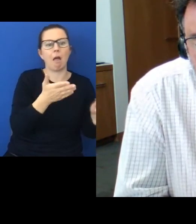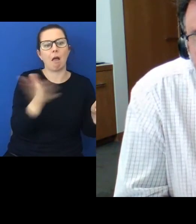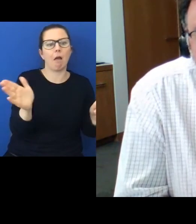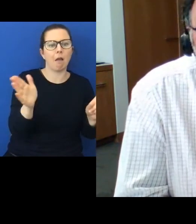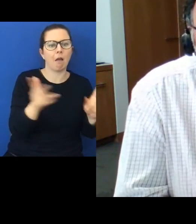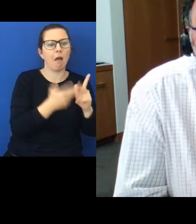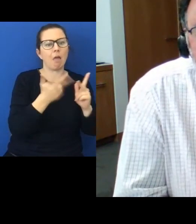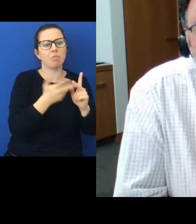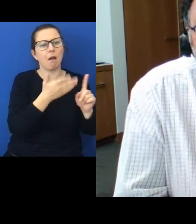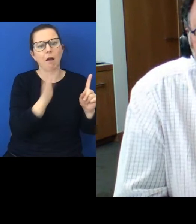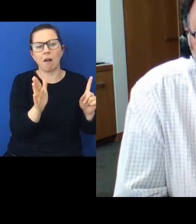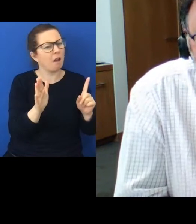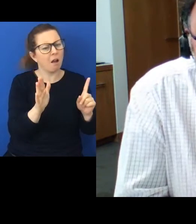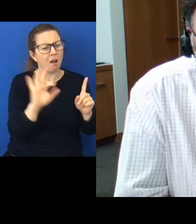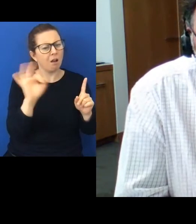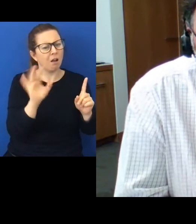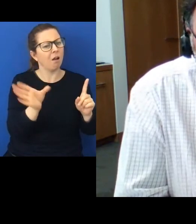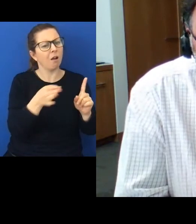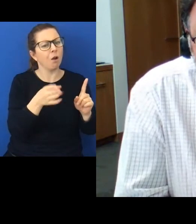but as something that is normal